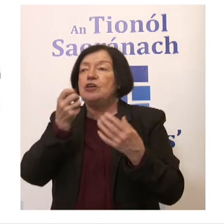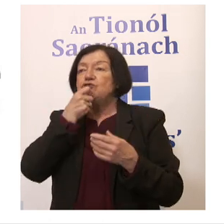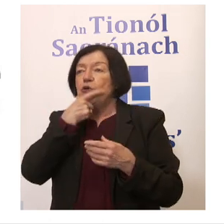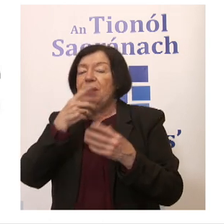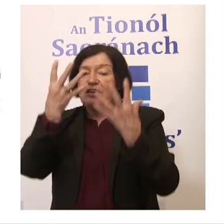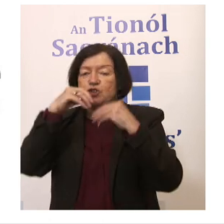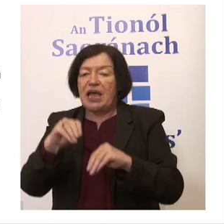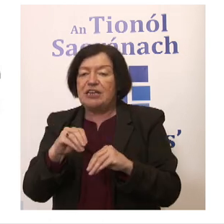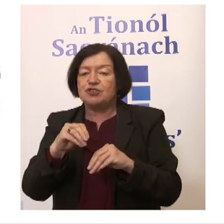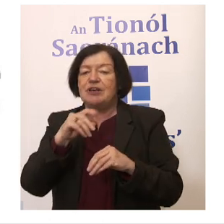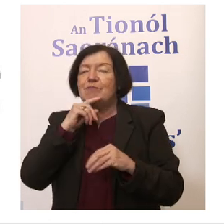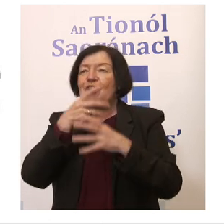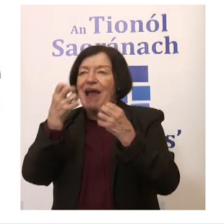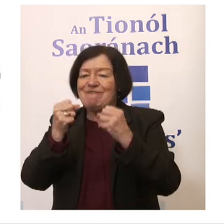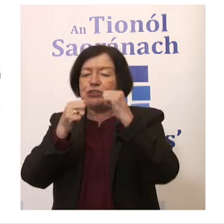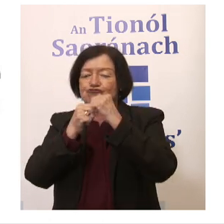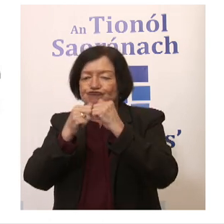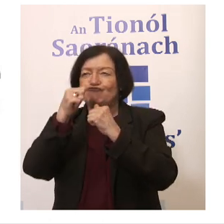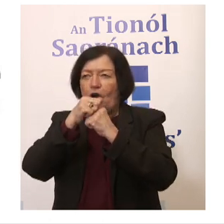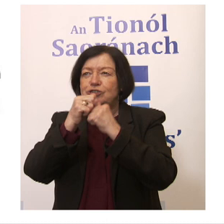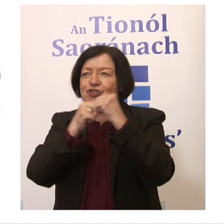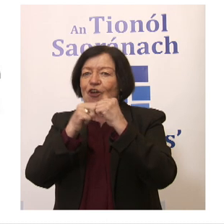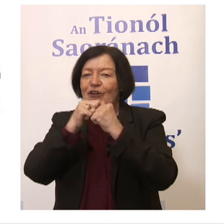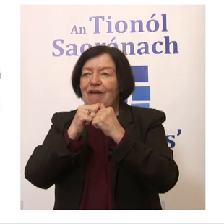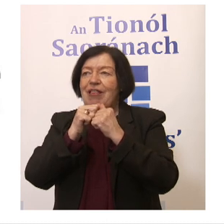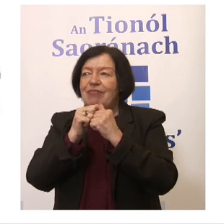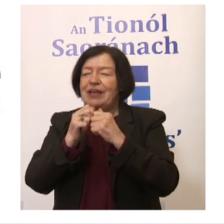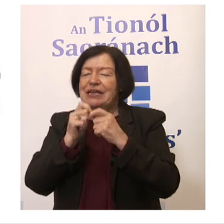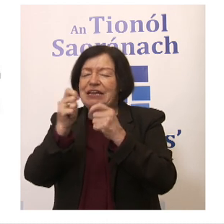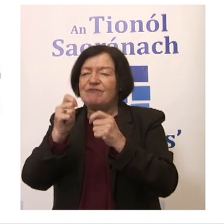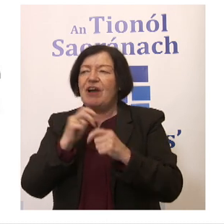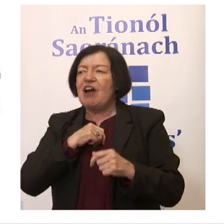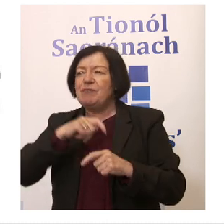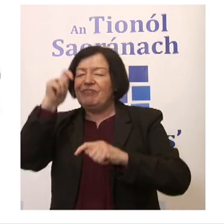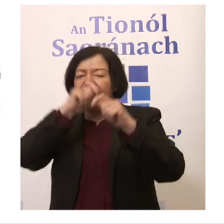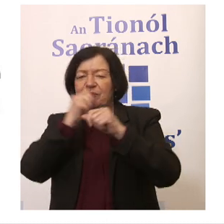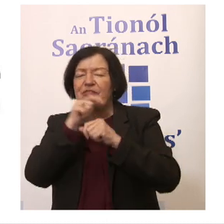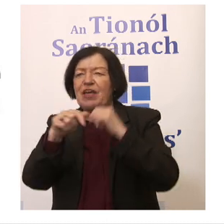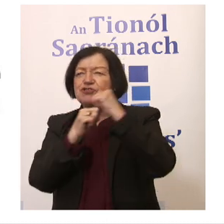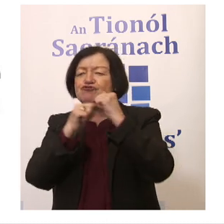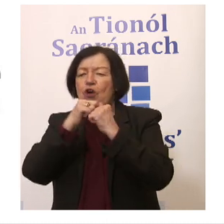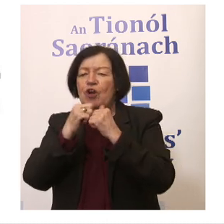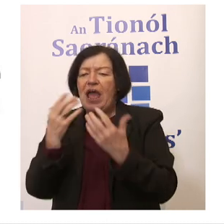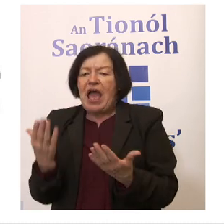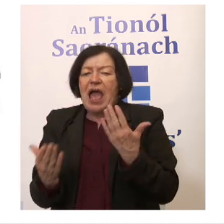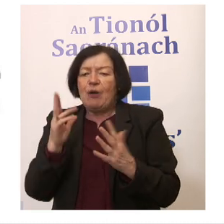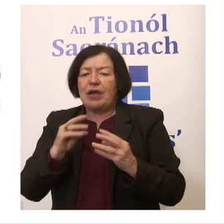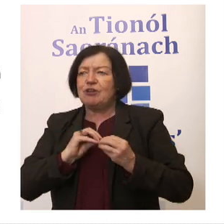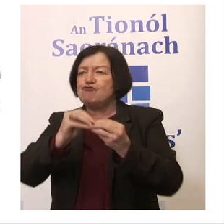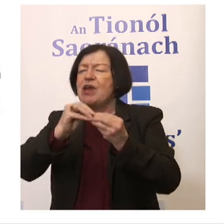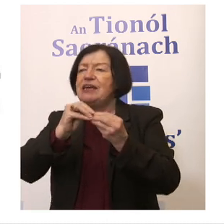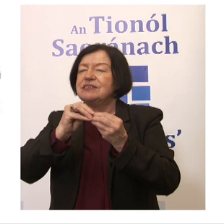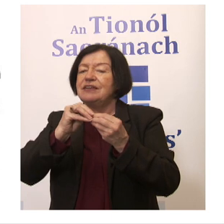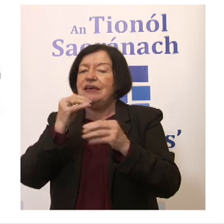Network. But there's a structure there that gives a voice. And I think thinking about that structure and thinking about the way in which you might create that structure